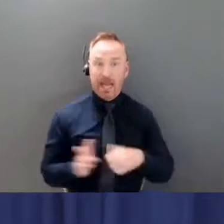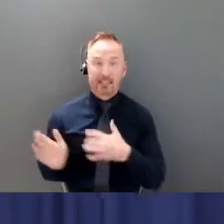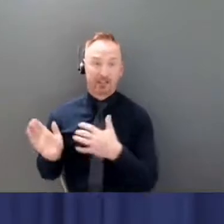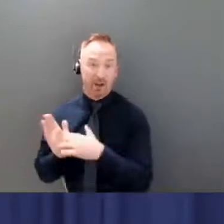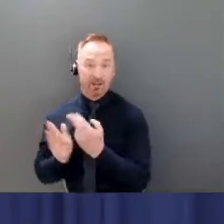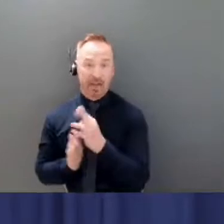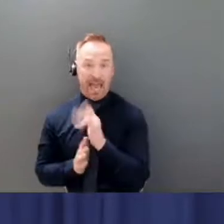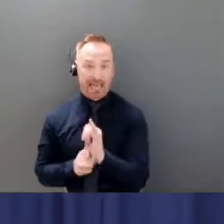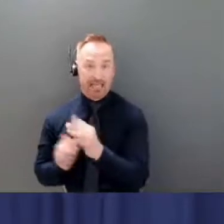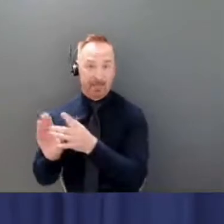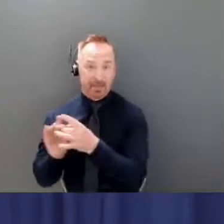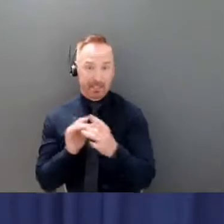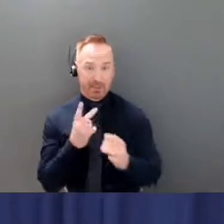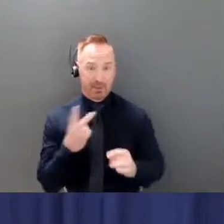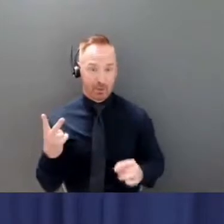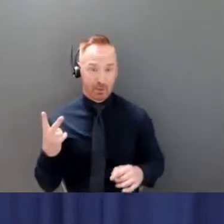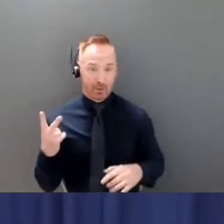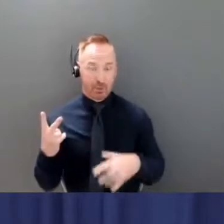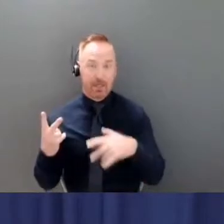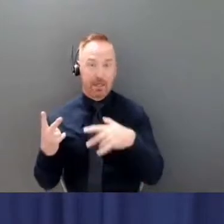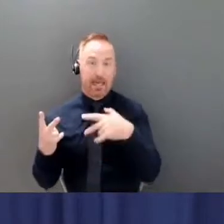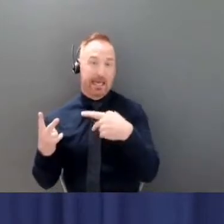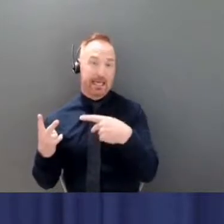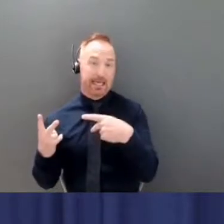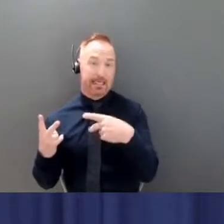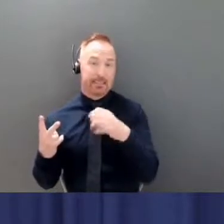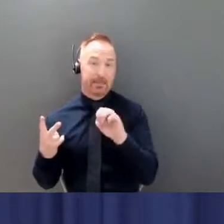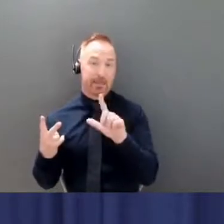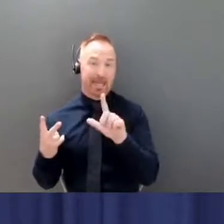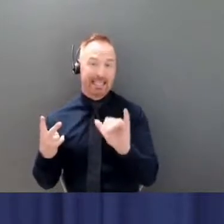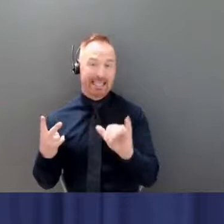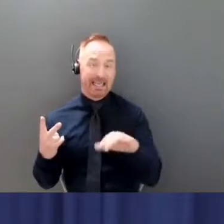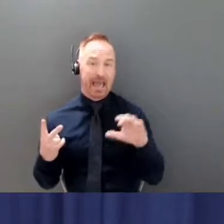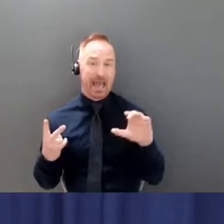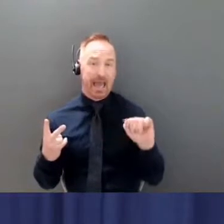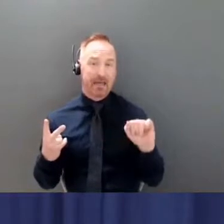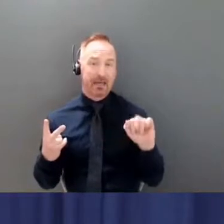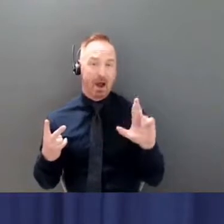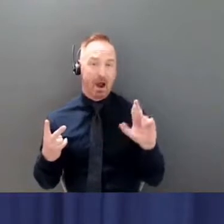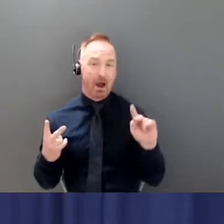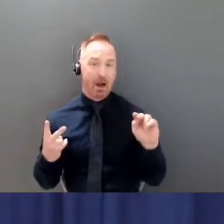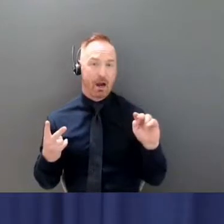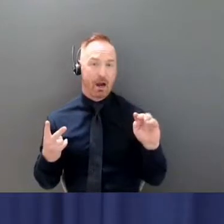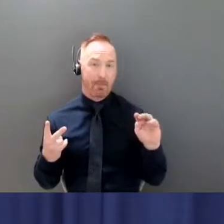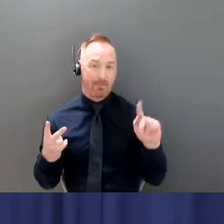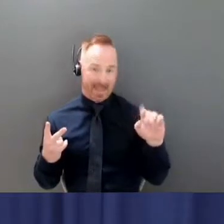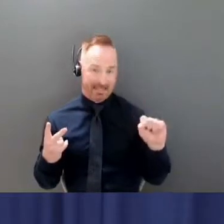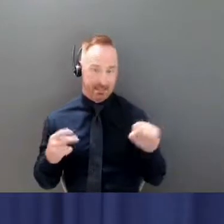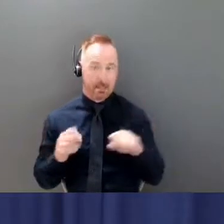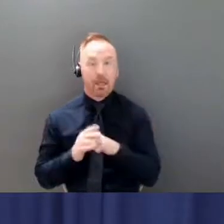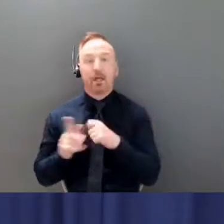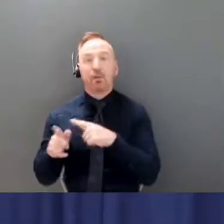which is Peli and CarMax, where testing teams have actually been there yesterday in